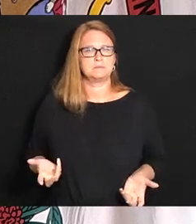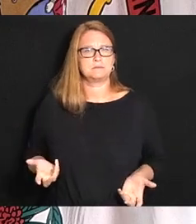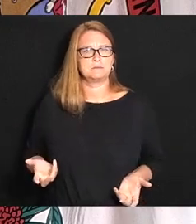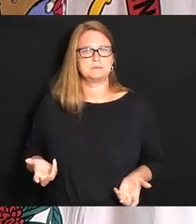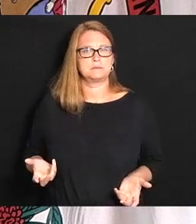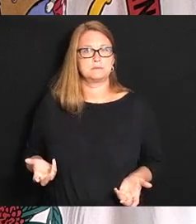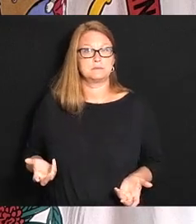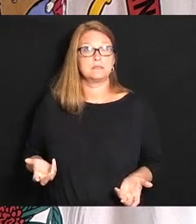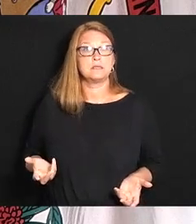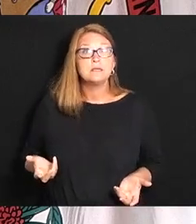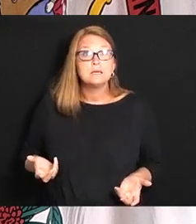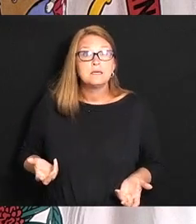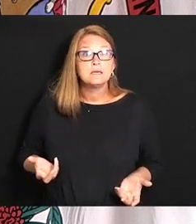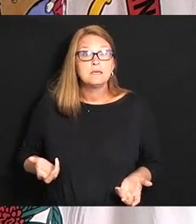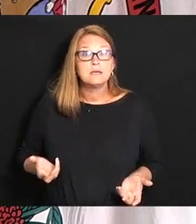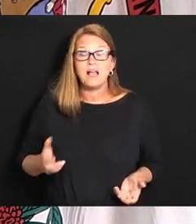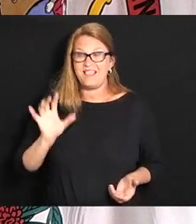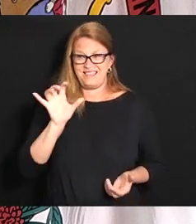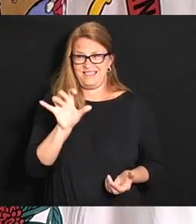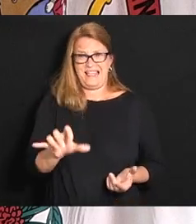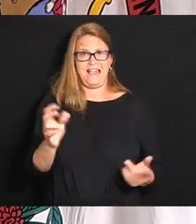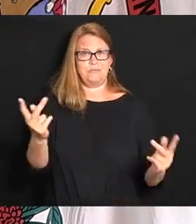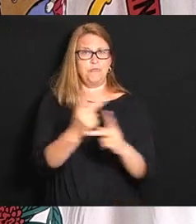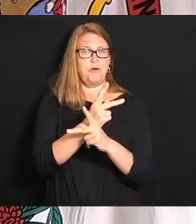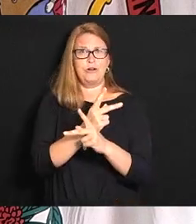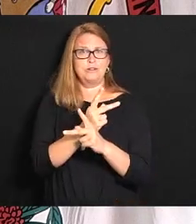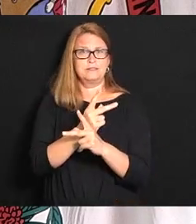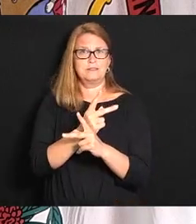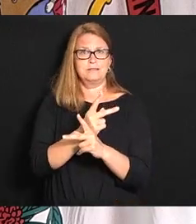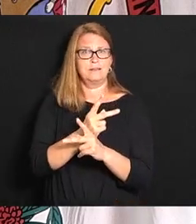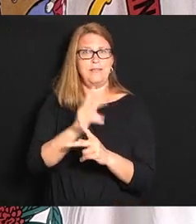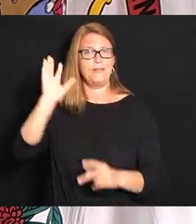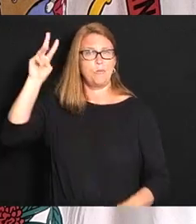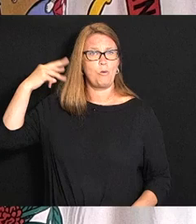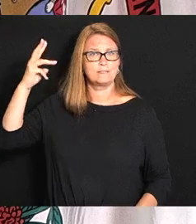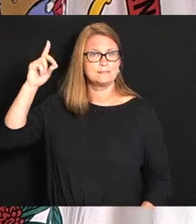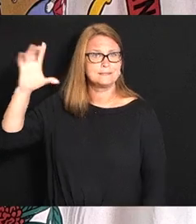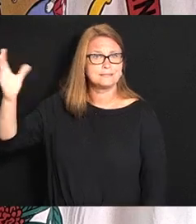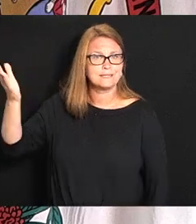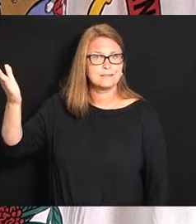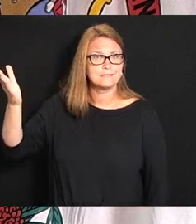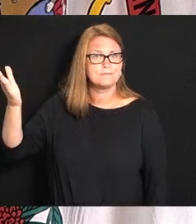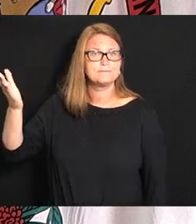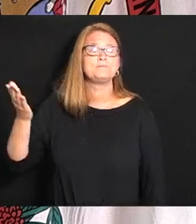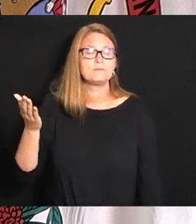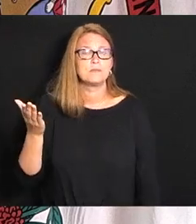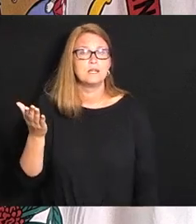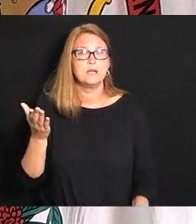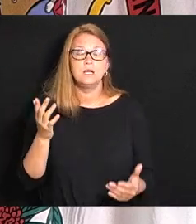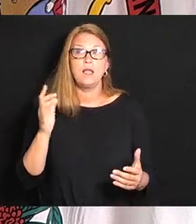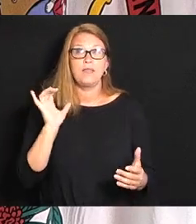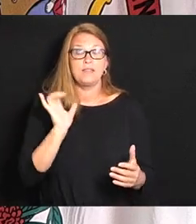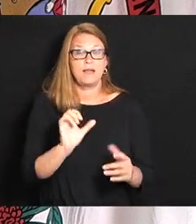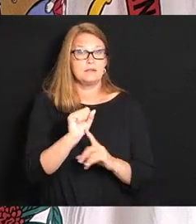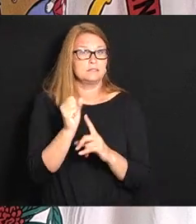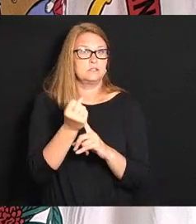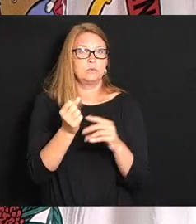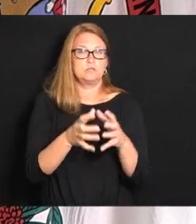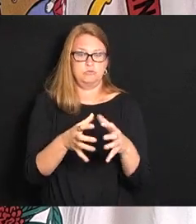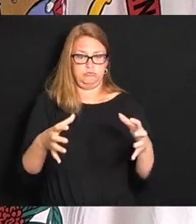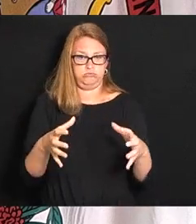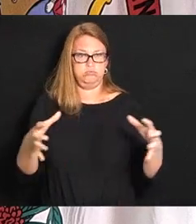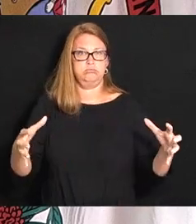it's ten thousand times worse than Washington D.C. it's a situation that grows worse every